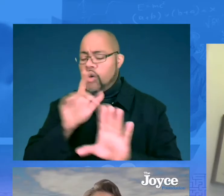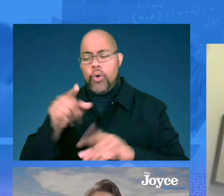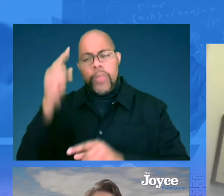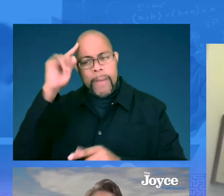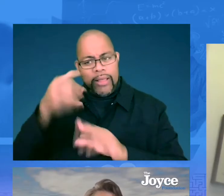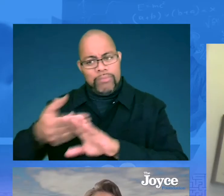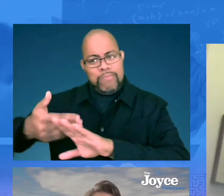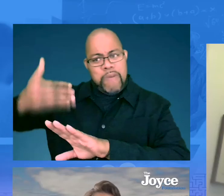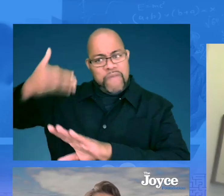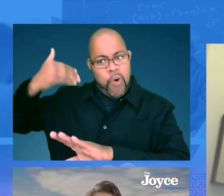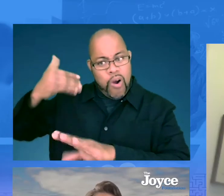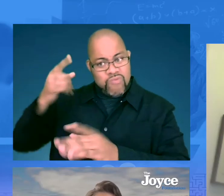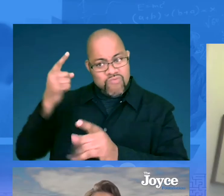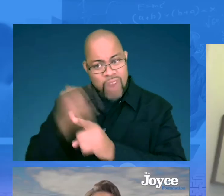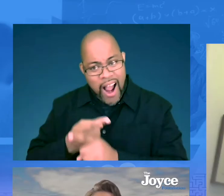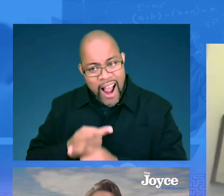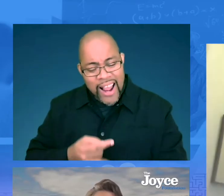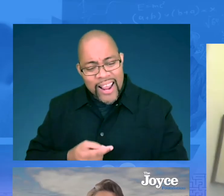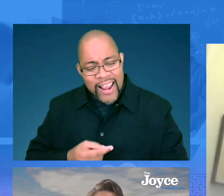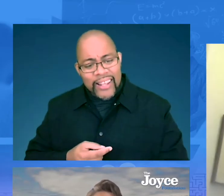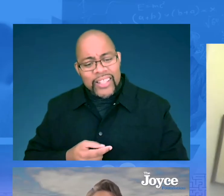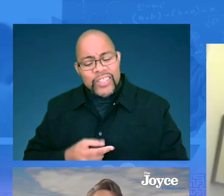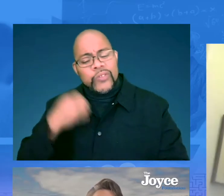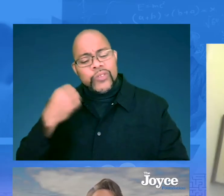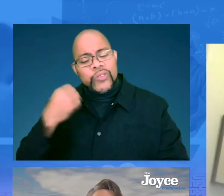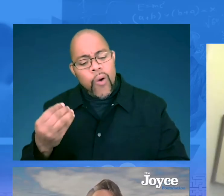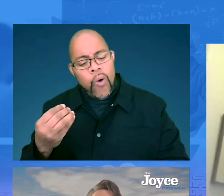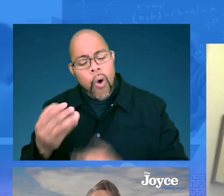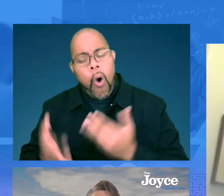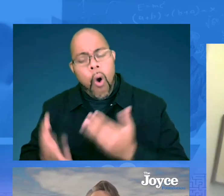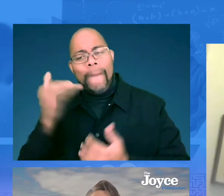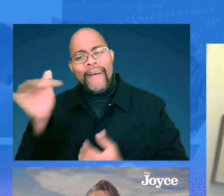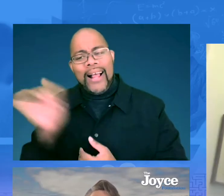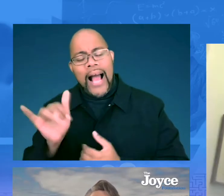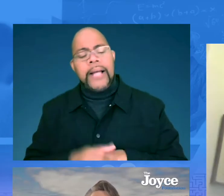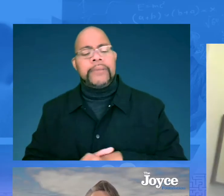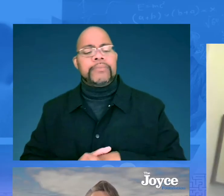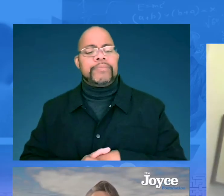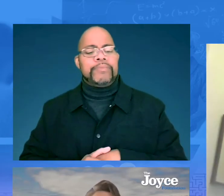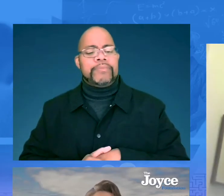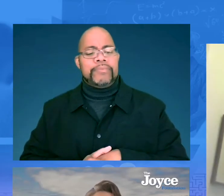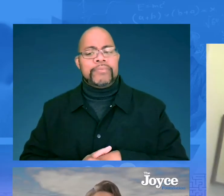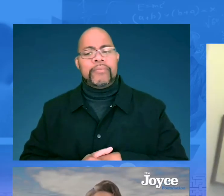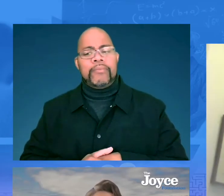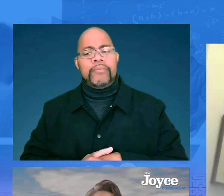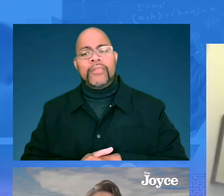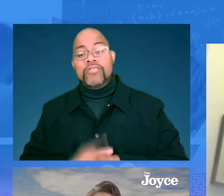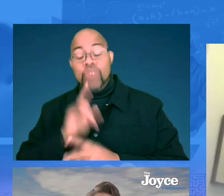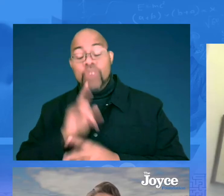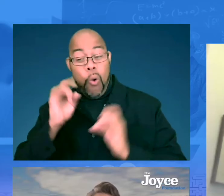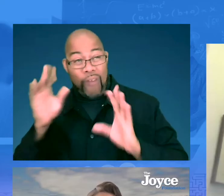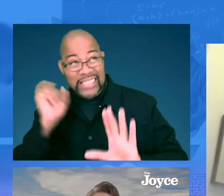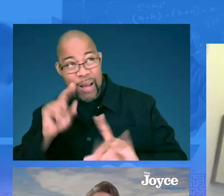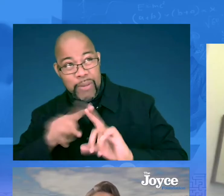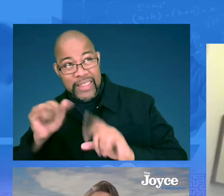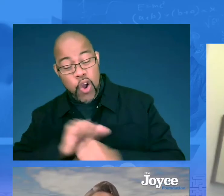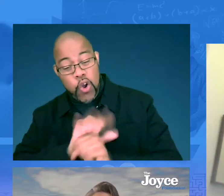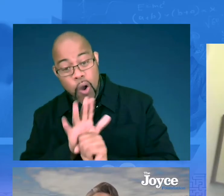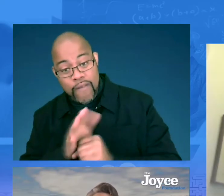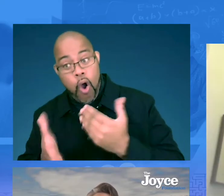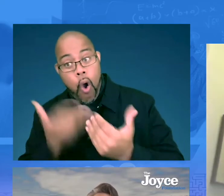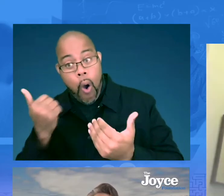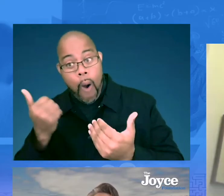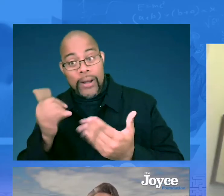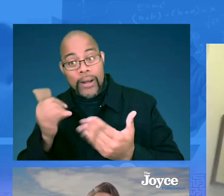out of your head the minute COVID hit. You had been thinking about this for a while. So it was almost like, as awful